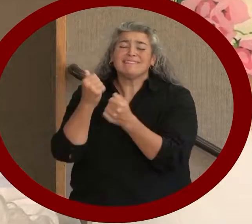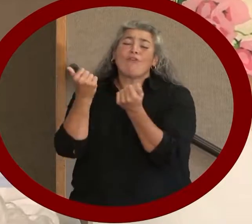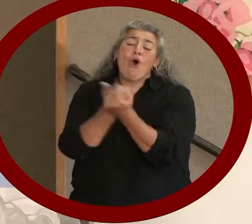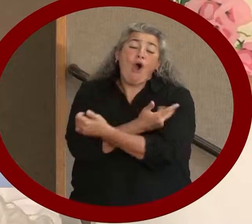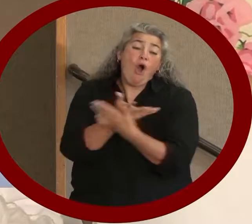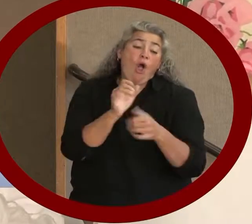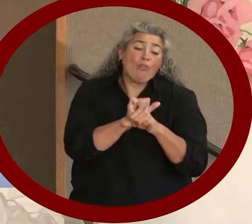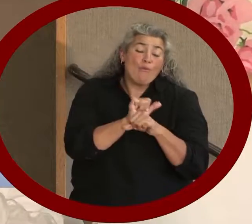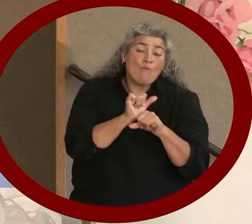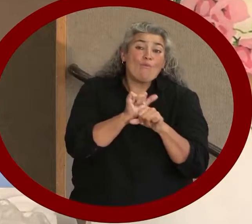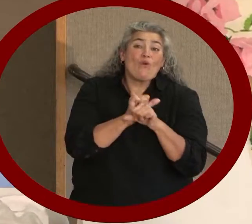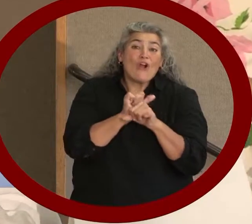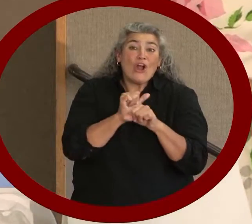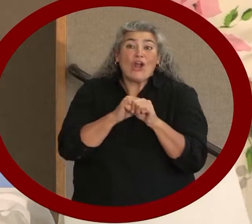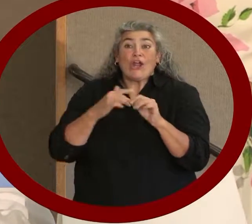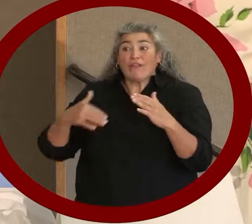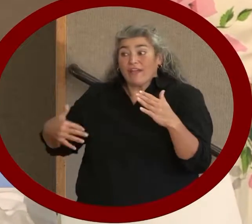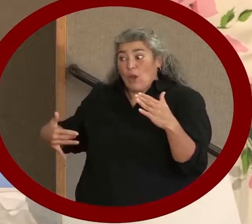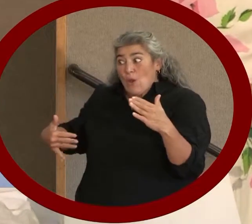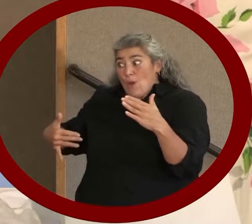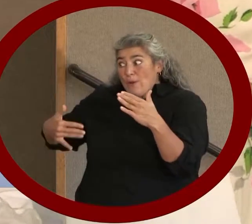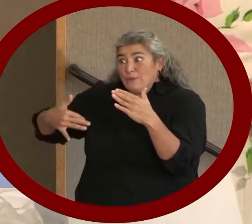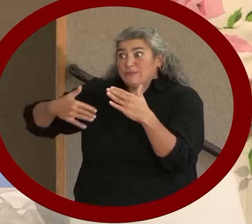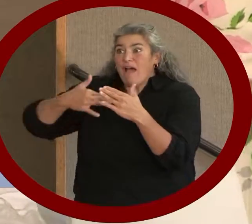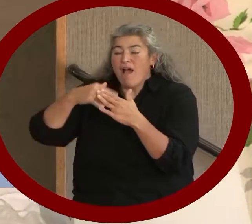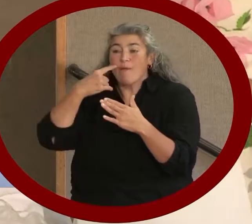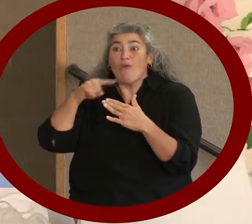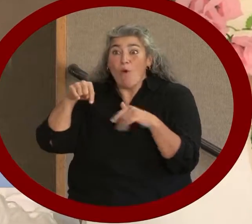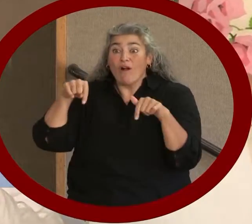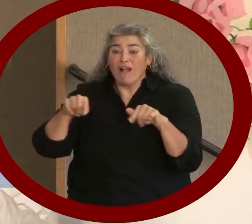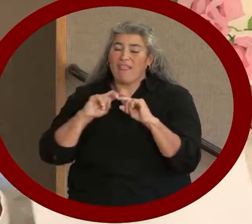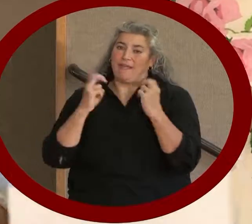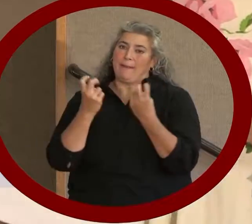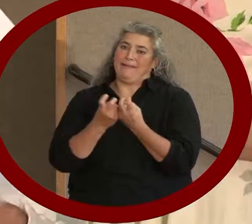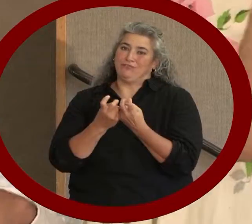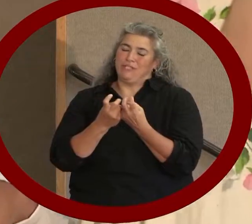scene that you've done for the commission. It's truly appreciated.